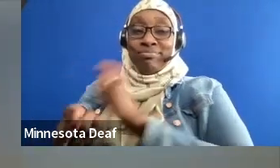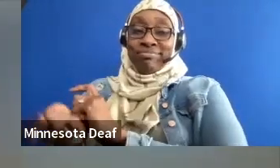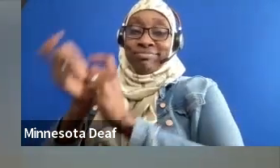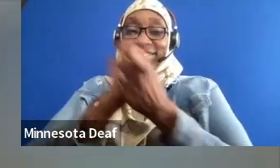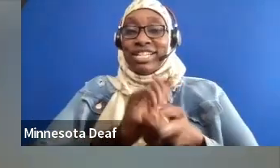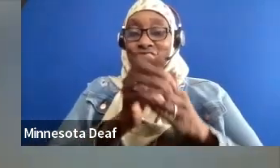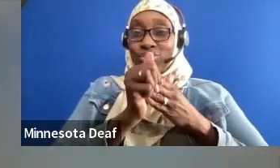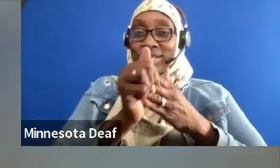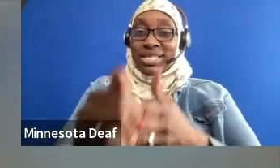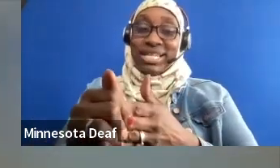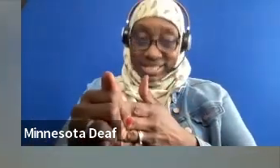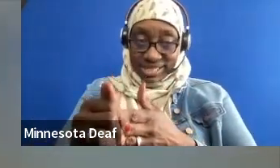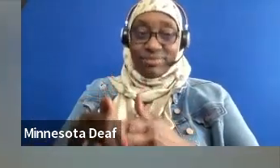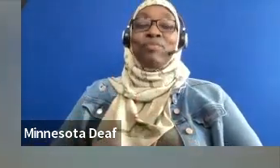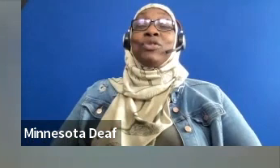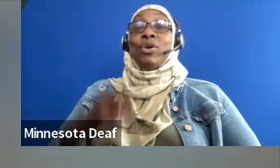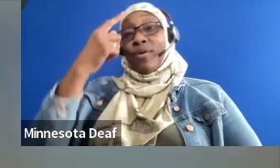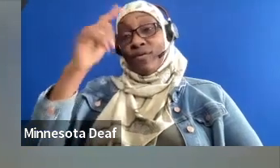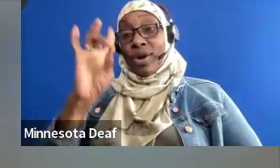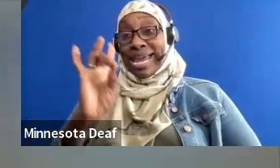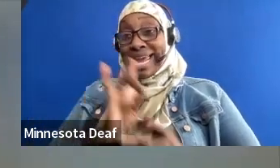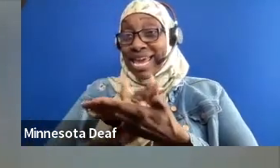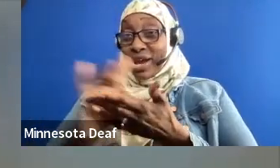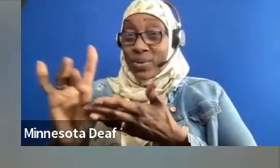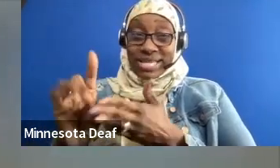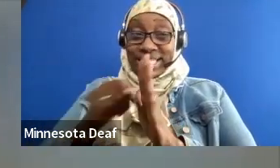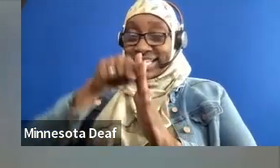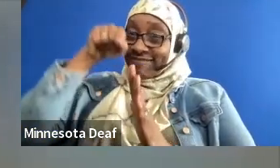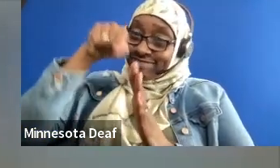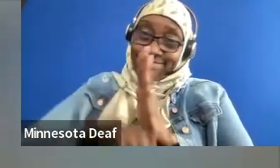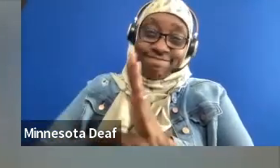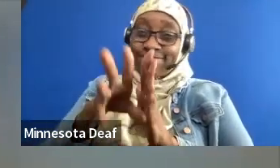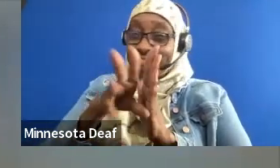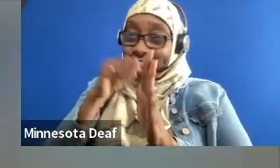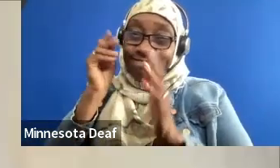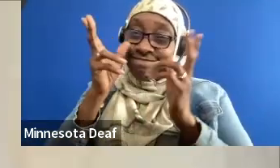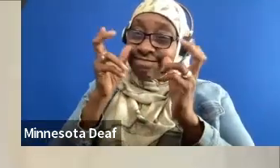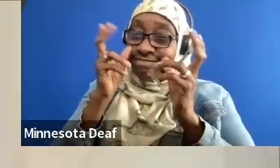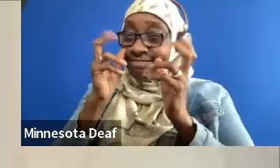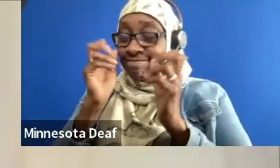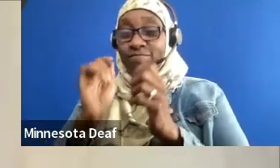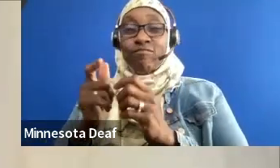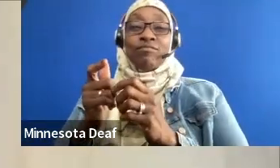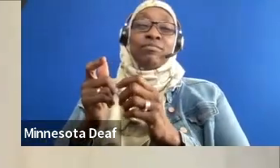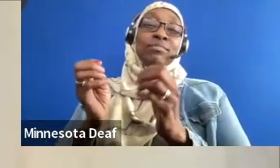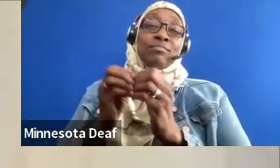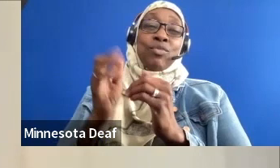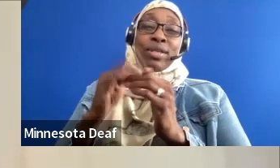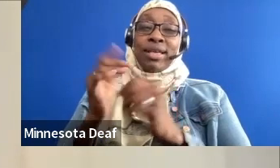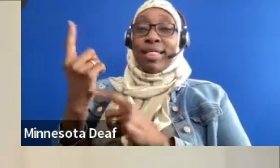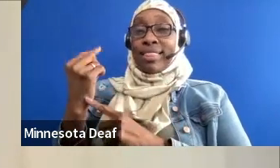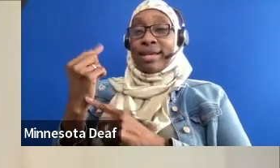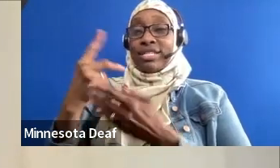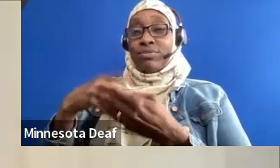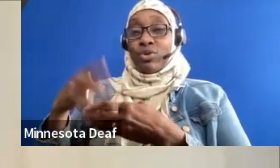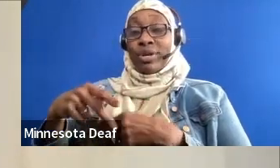a total of eight weeks, taking people's guide into things broadly exploring last year's program. We thought that it was important to really emphasize that